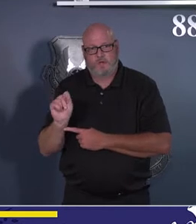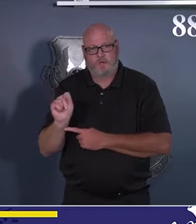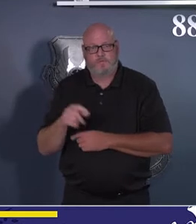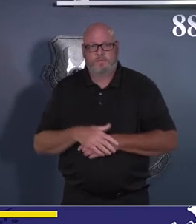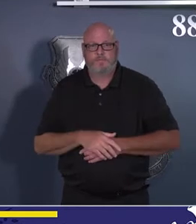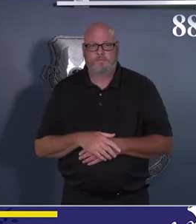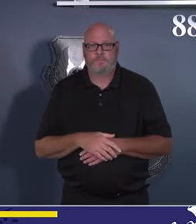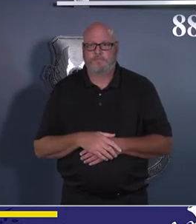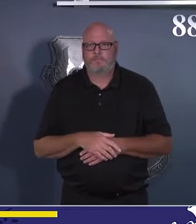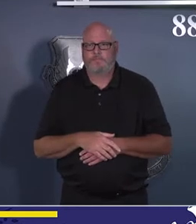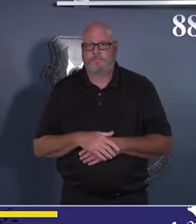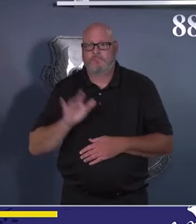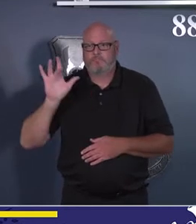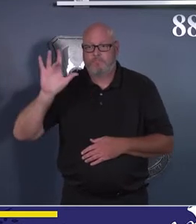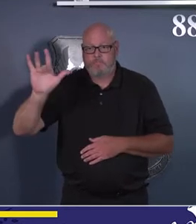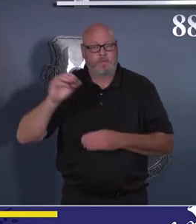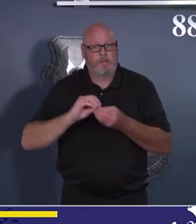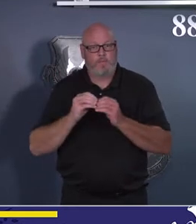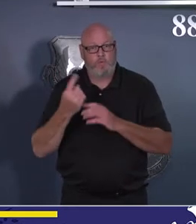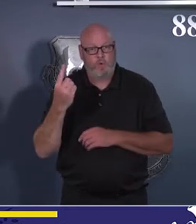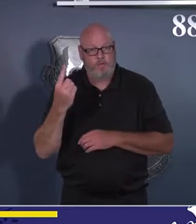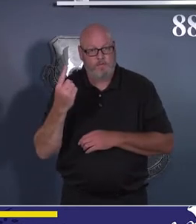Karol Morse, the MSG commander. Thank you.